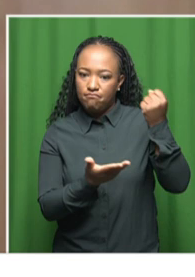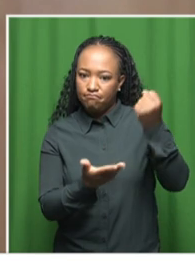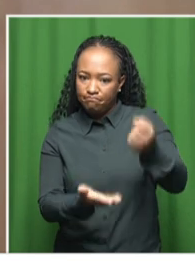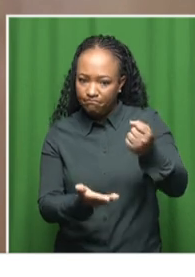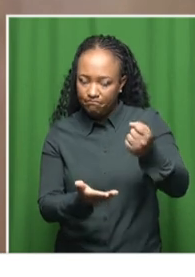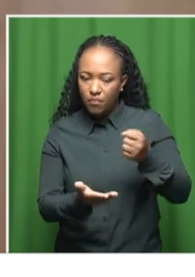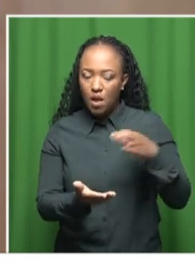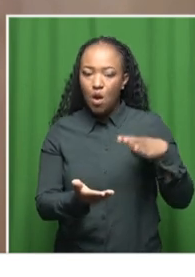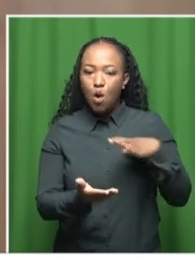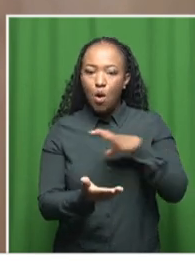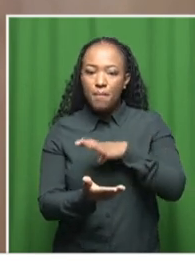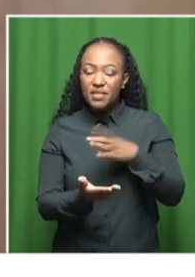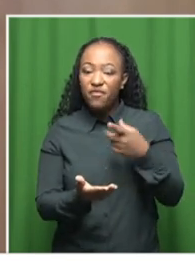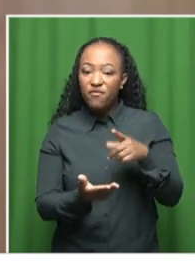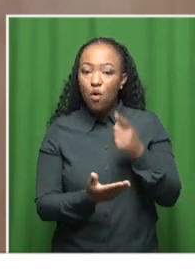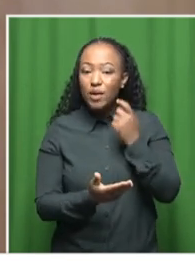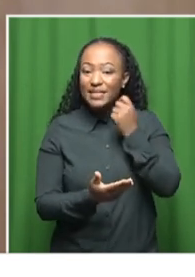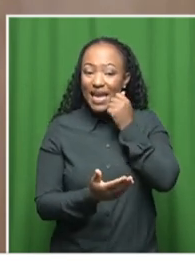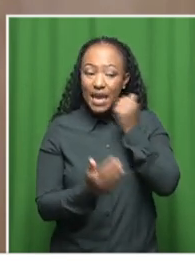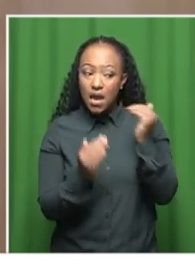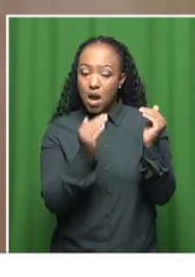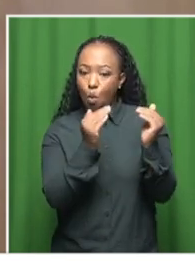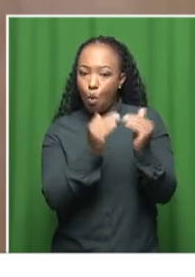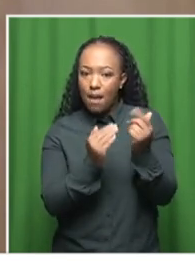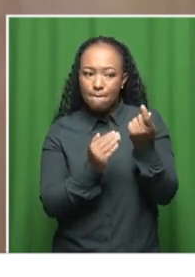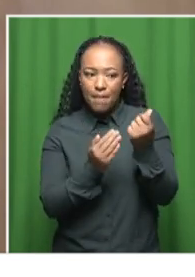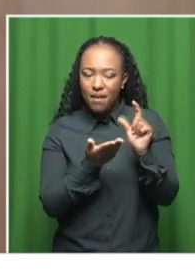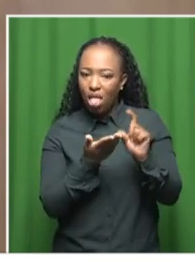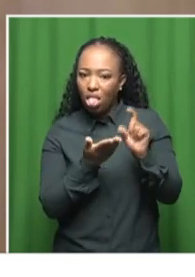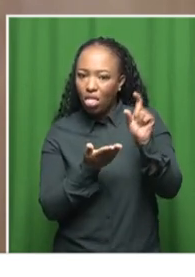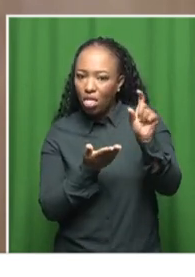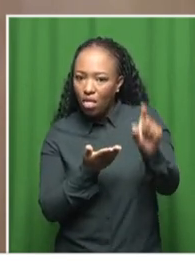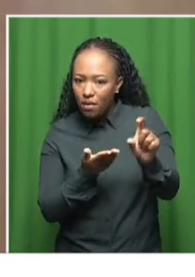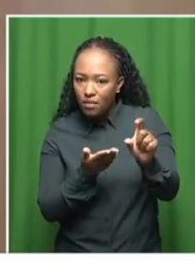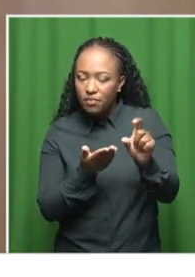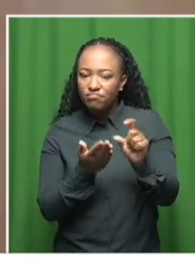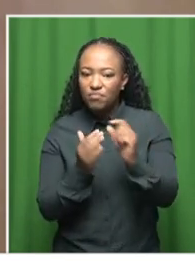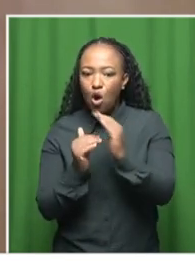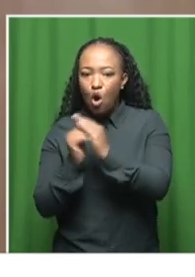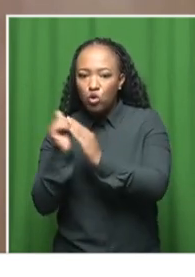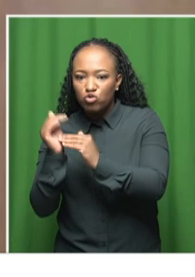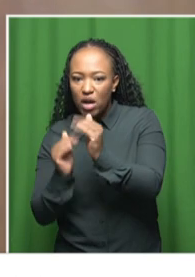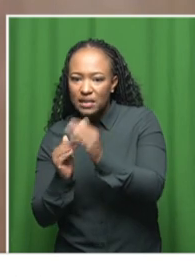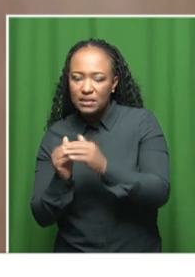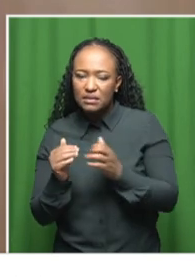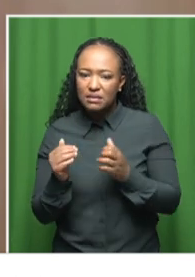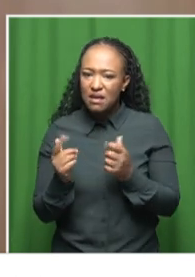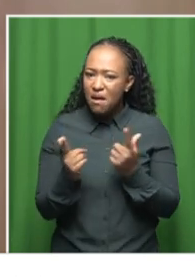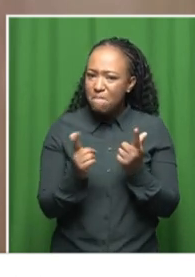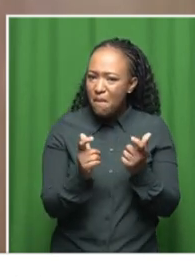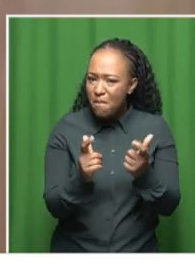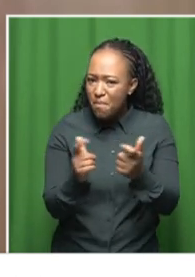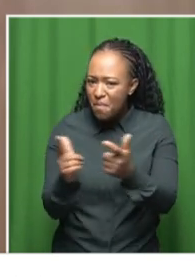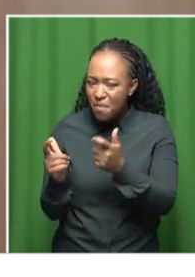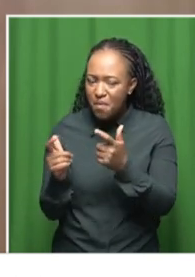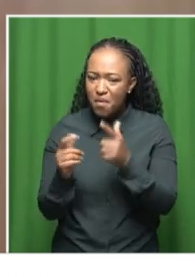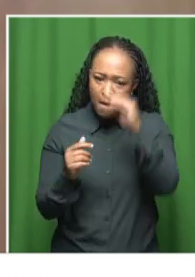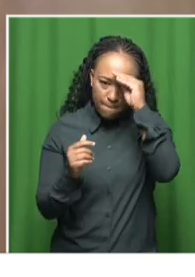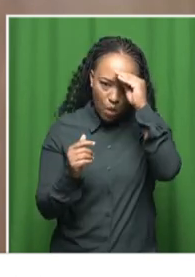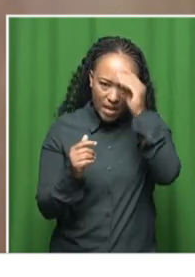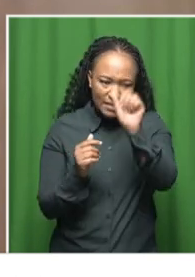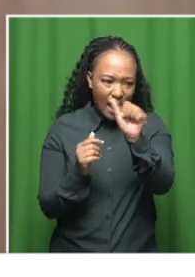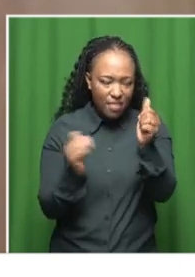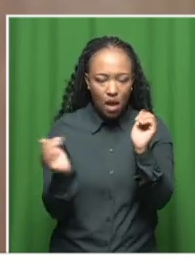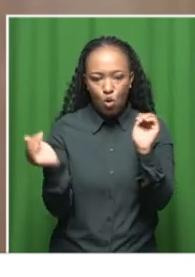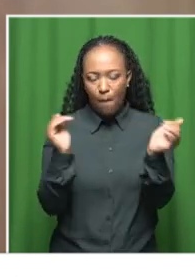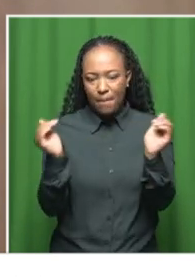Gender Equality gets very little money. If you compare it with construction and what goes to weapons and so forth, the police and other